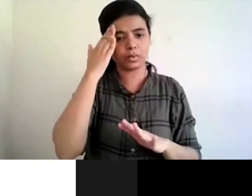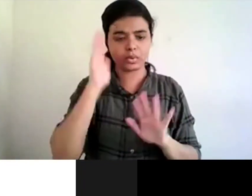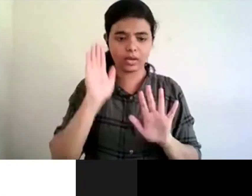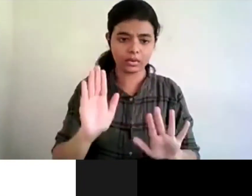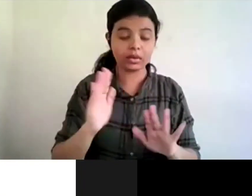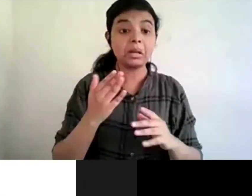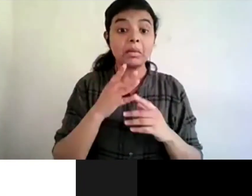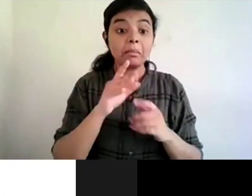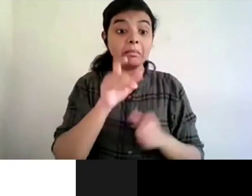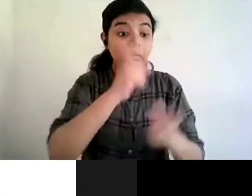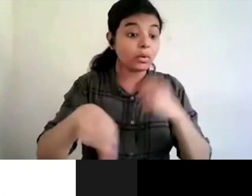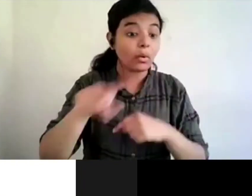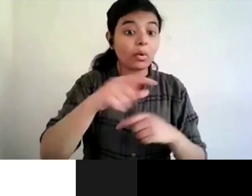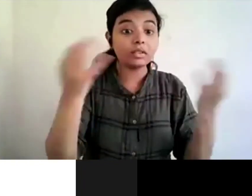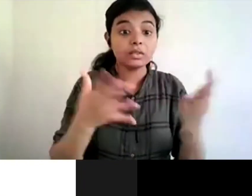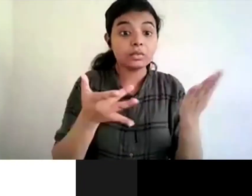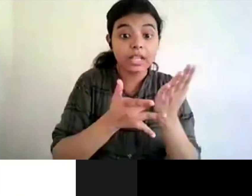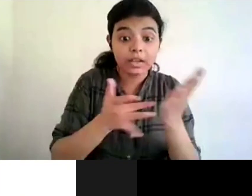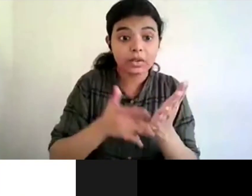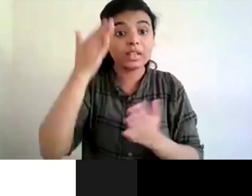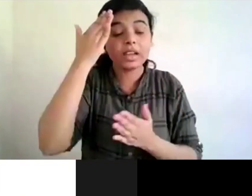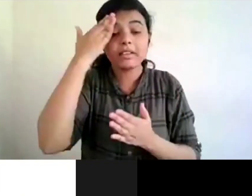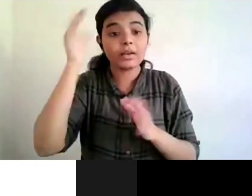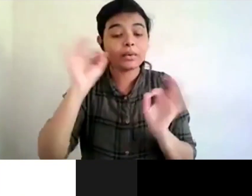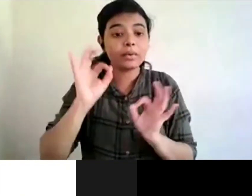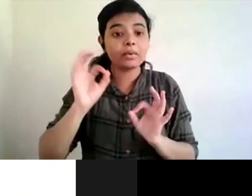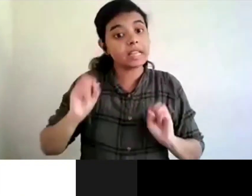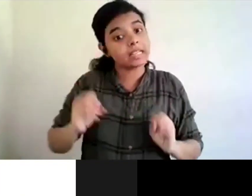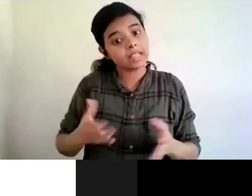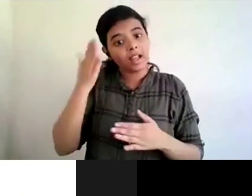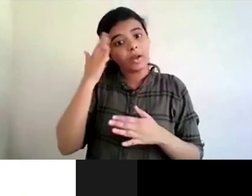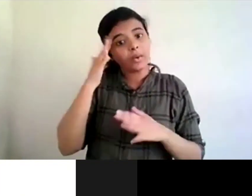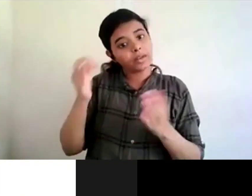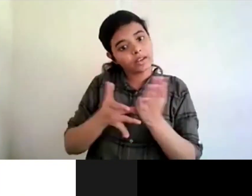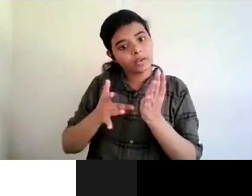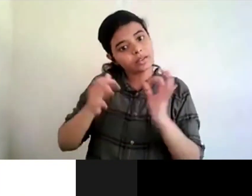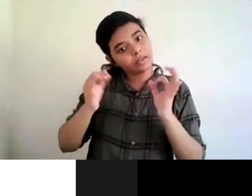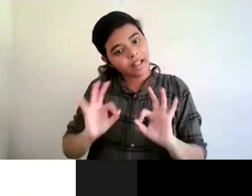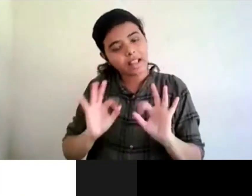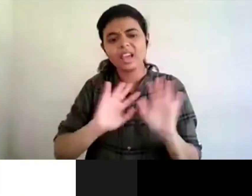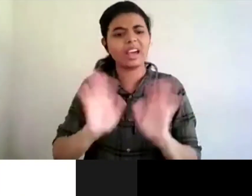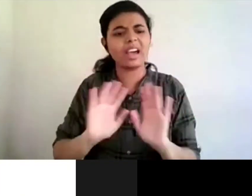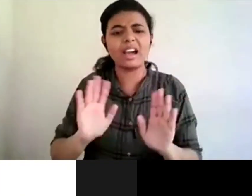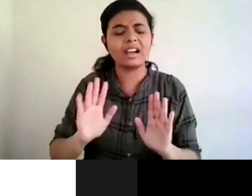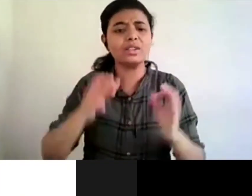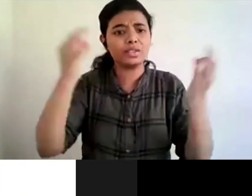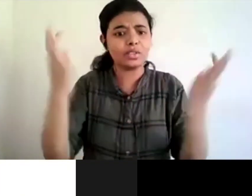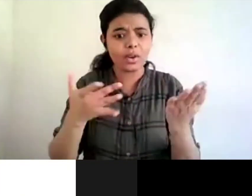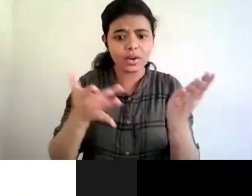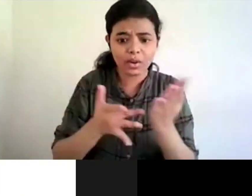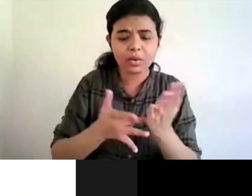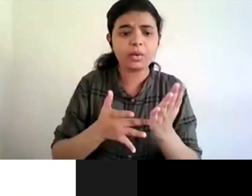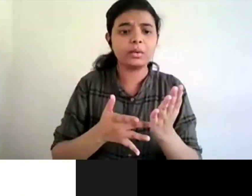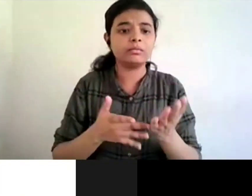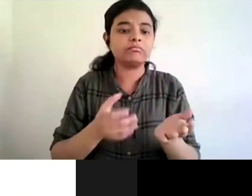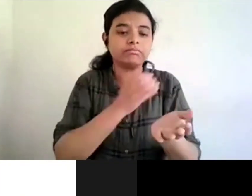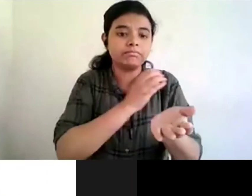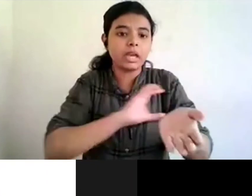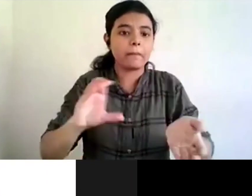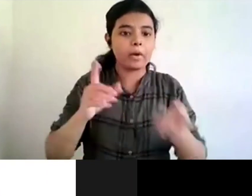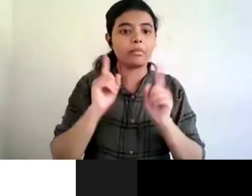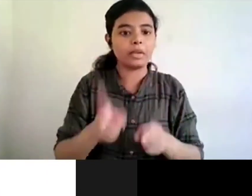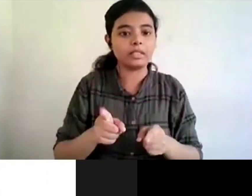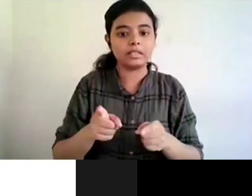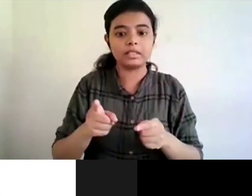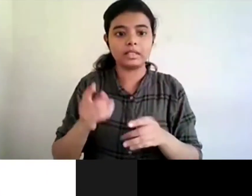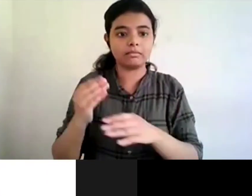not used technology from from beginning now suddenly in a day they will not become empowered so they need peer-to